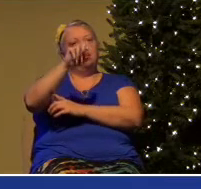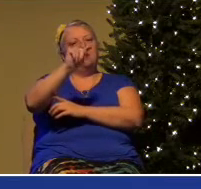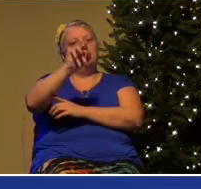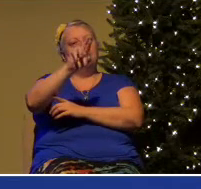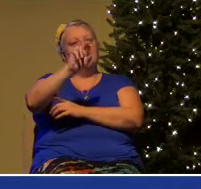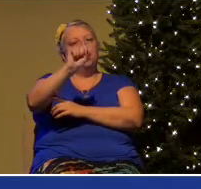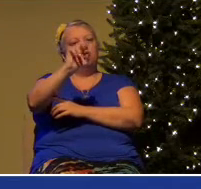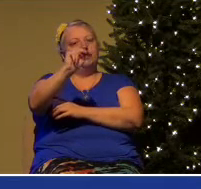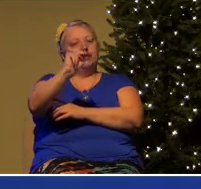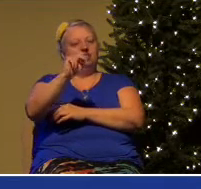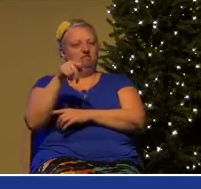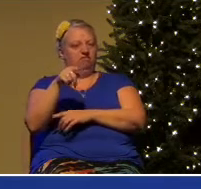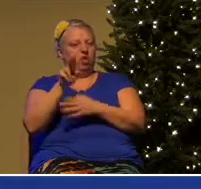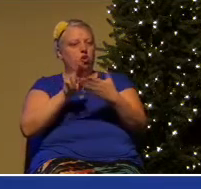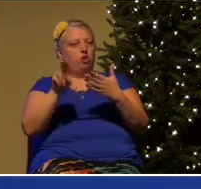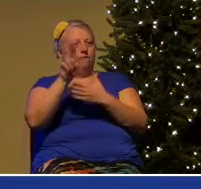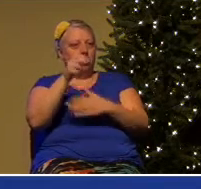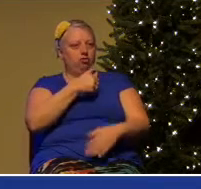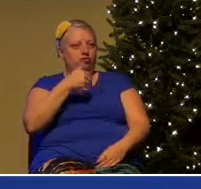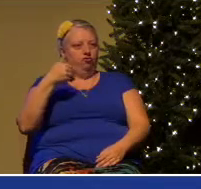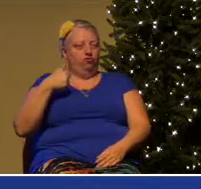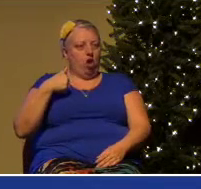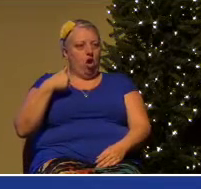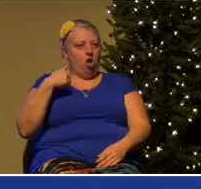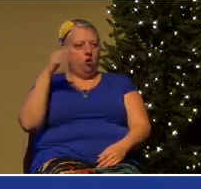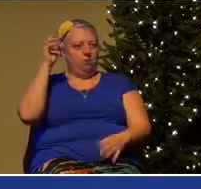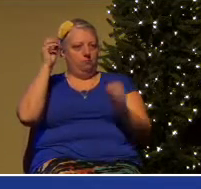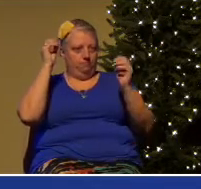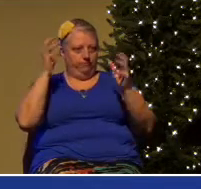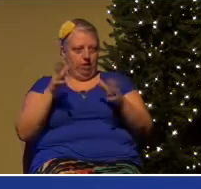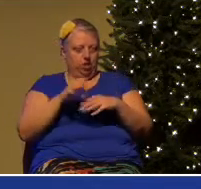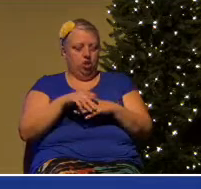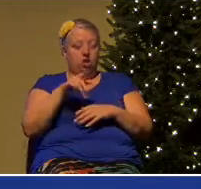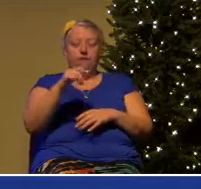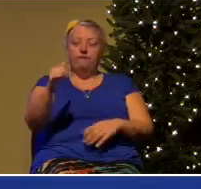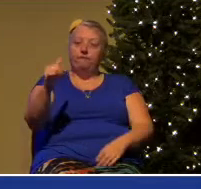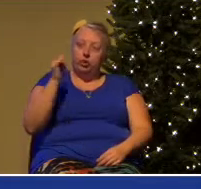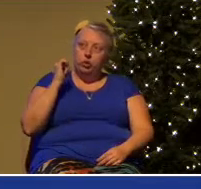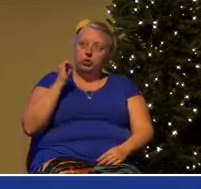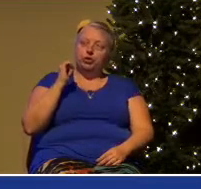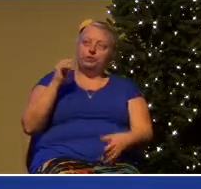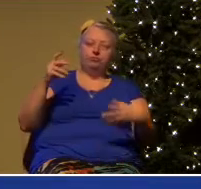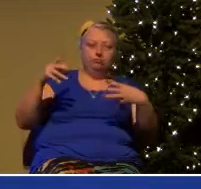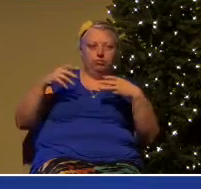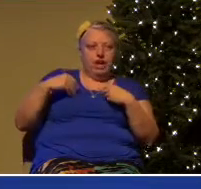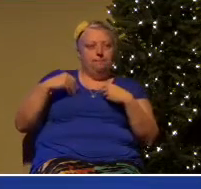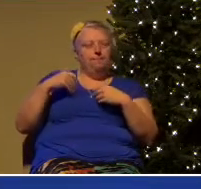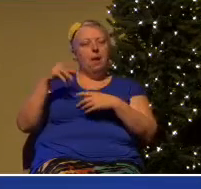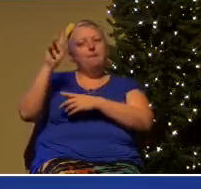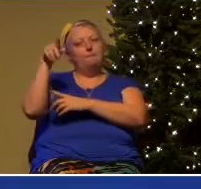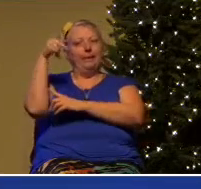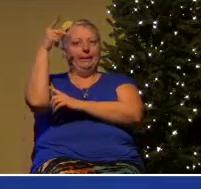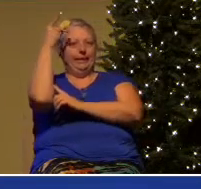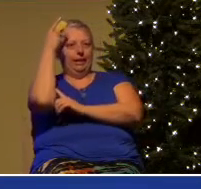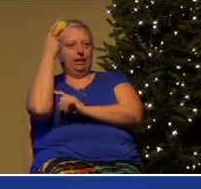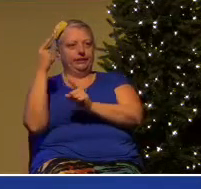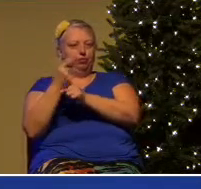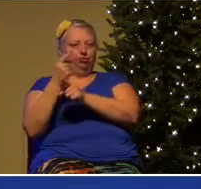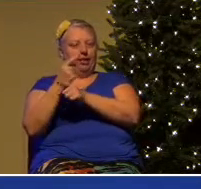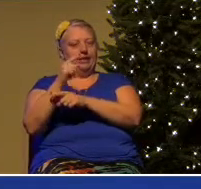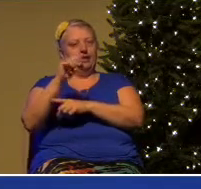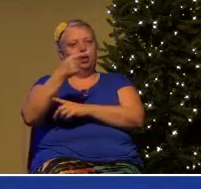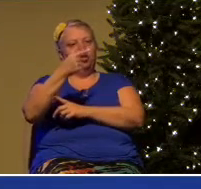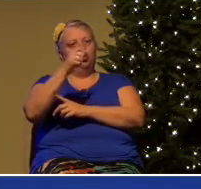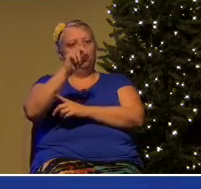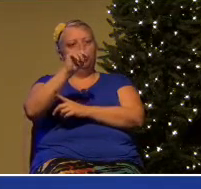refuses to bow to the politically correct gender bending kind of stuff.